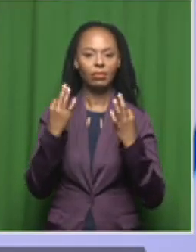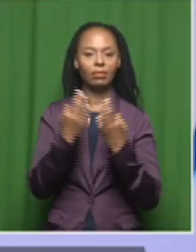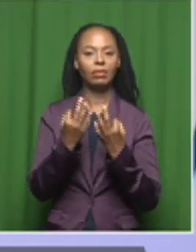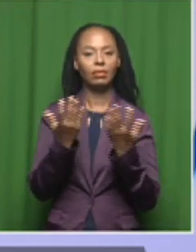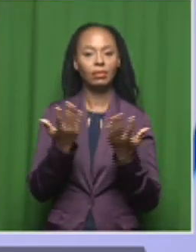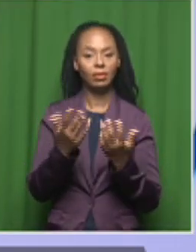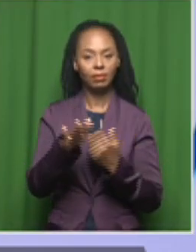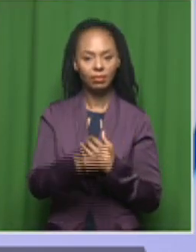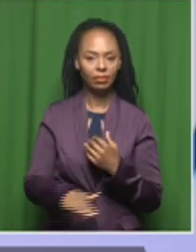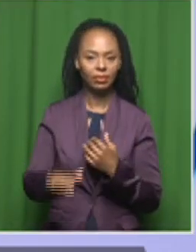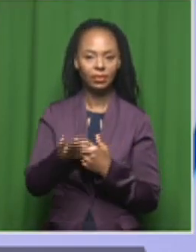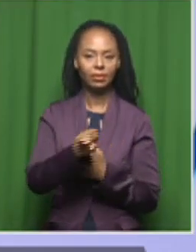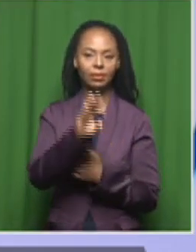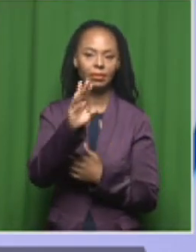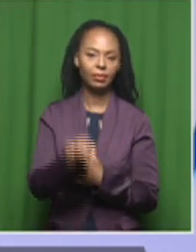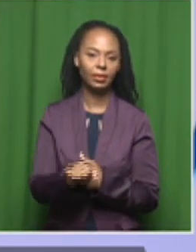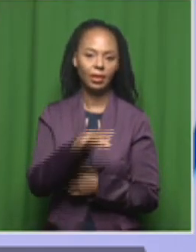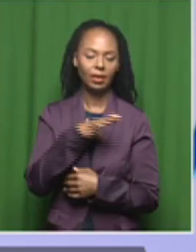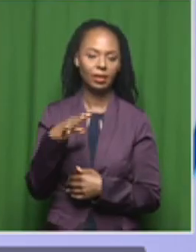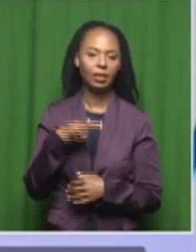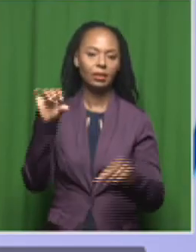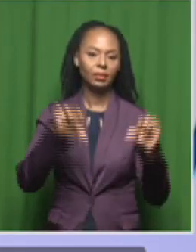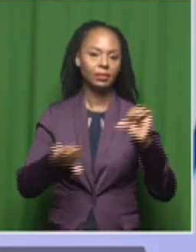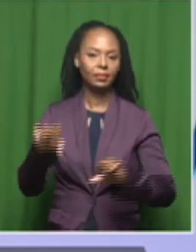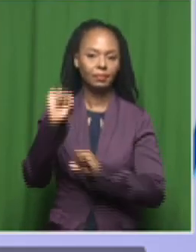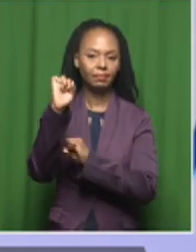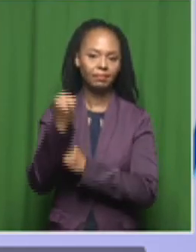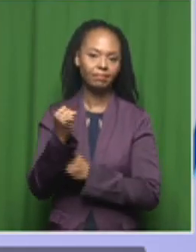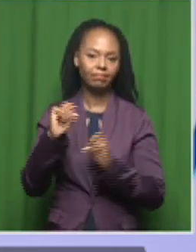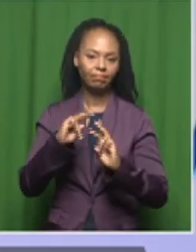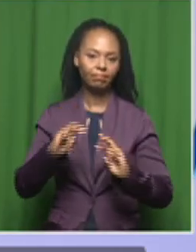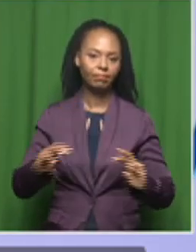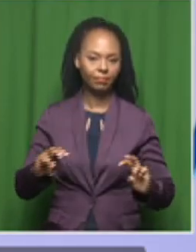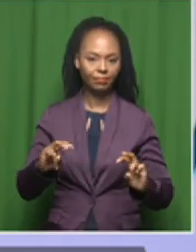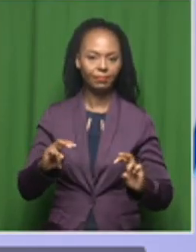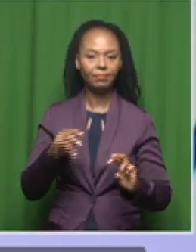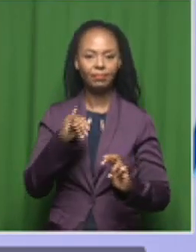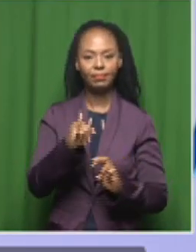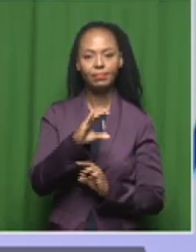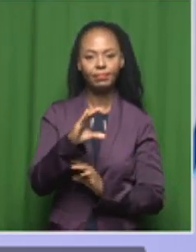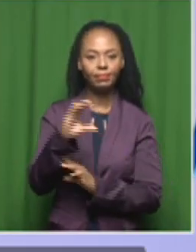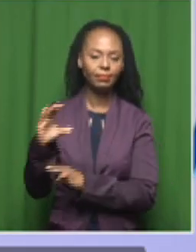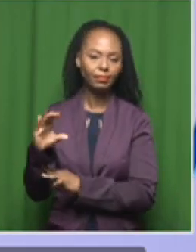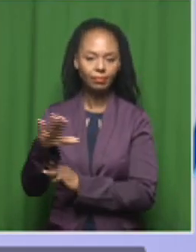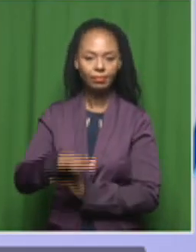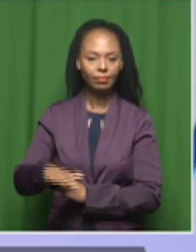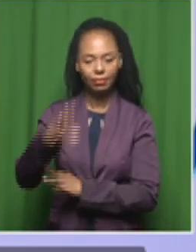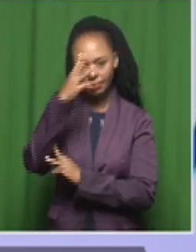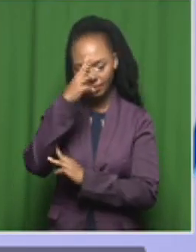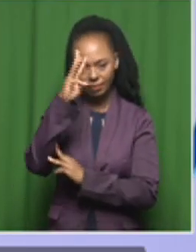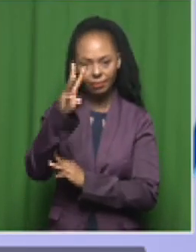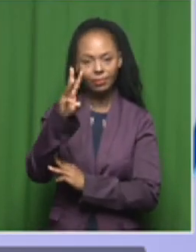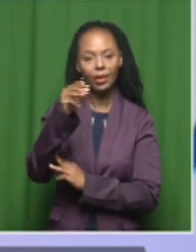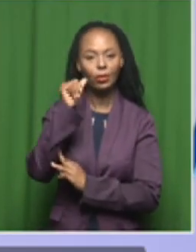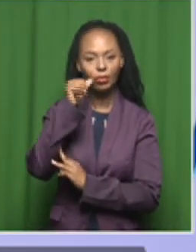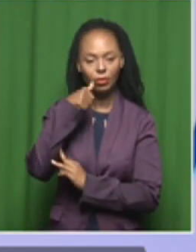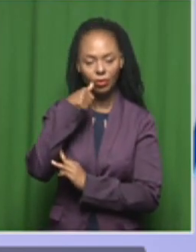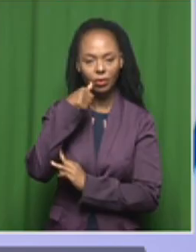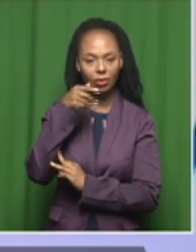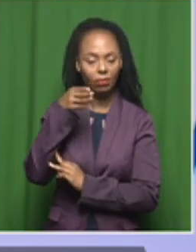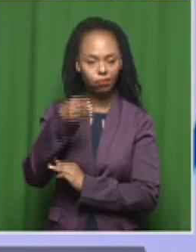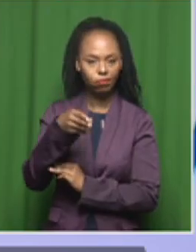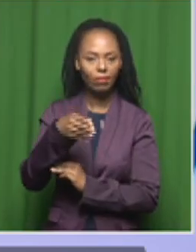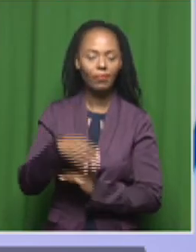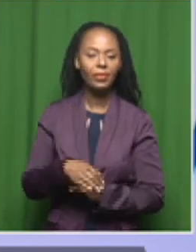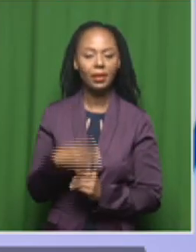Council for Scientific and Industrial Research, the International Convention Center in Pretoria. It's happening until tomorrow. The forum